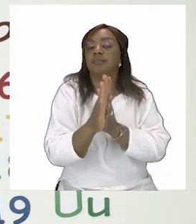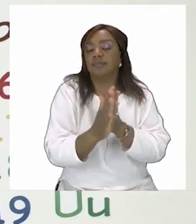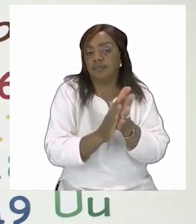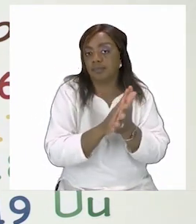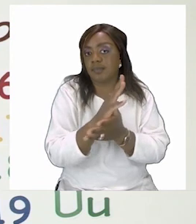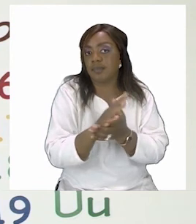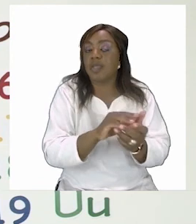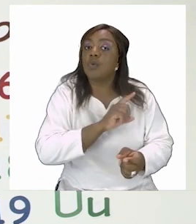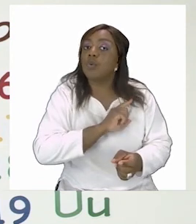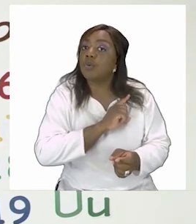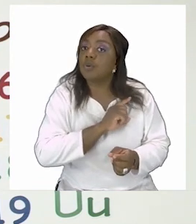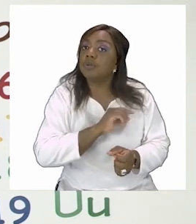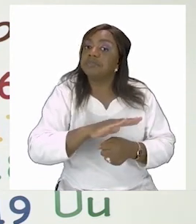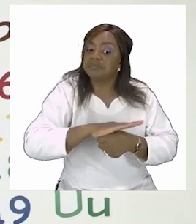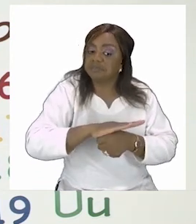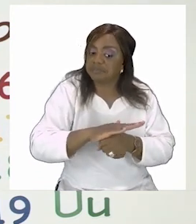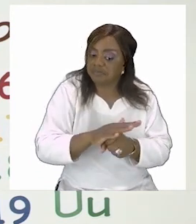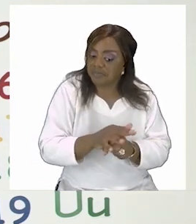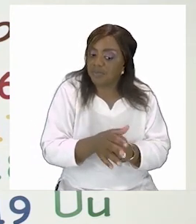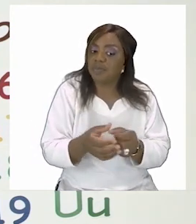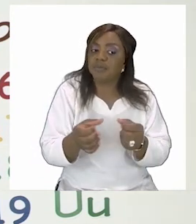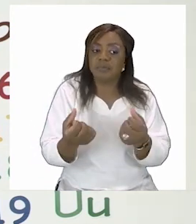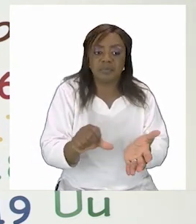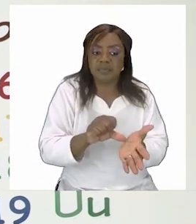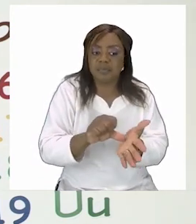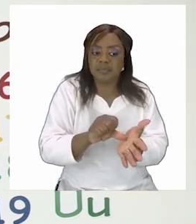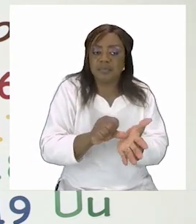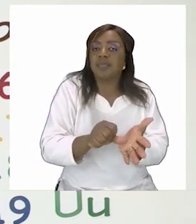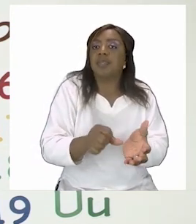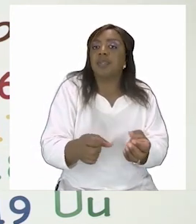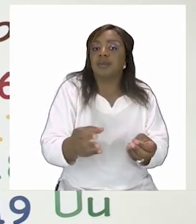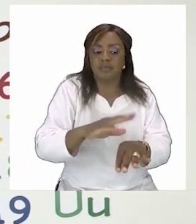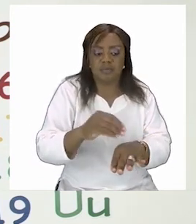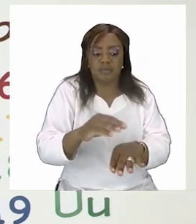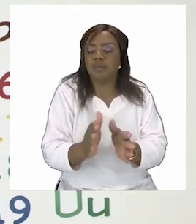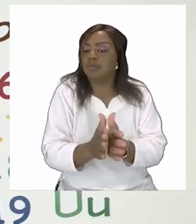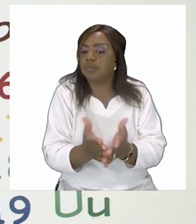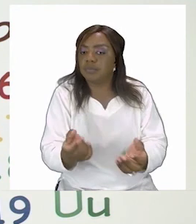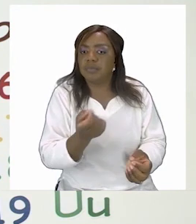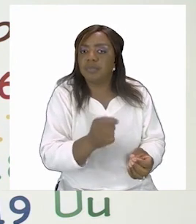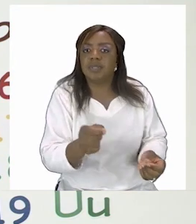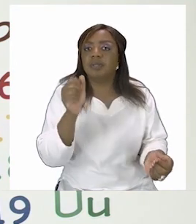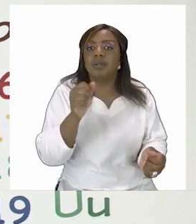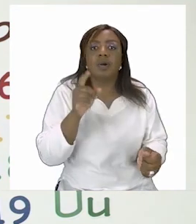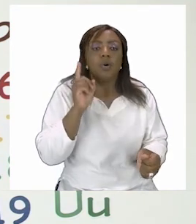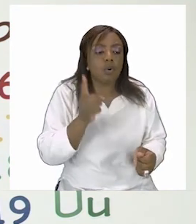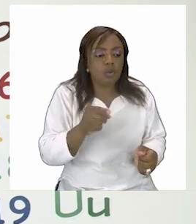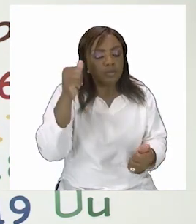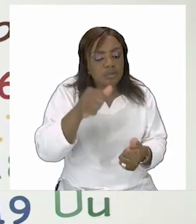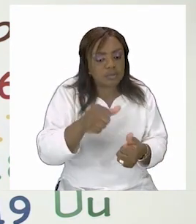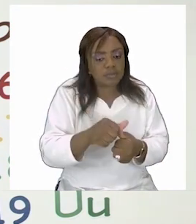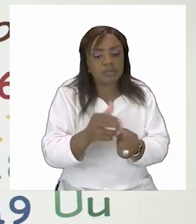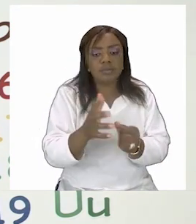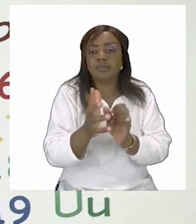because we have been touching all sorts of things during the lesson make sure that when you're sanitizing